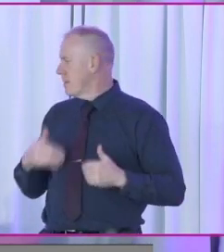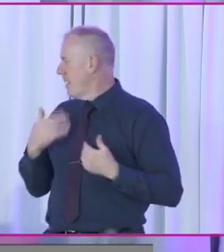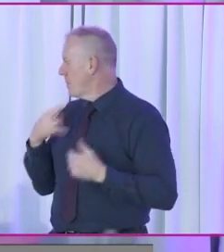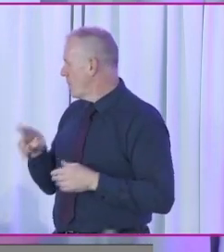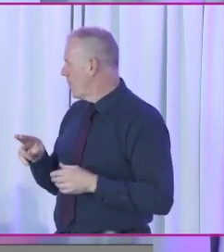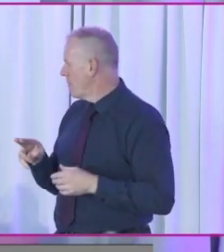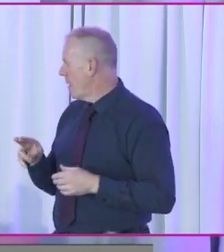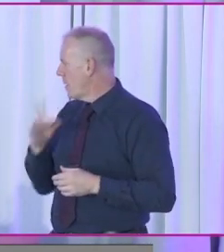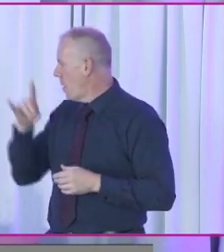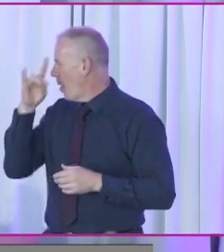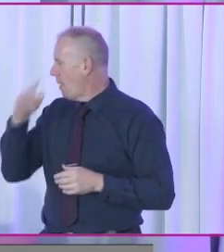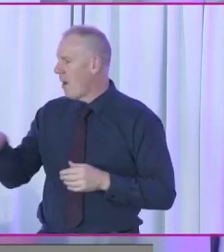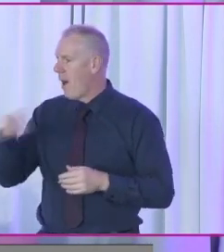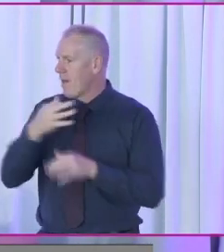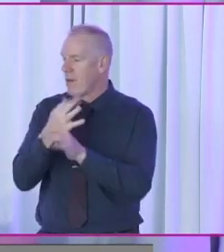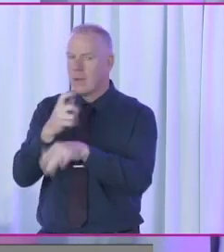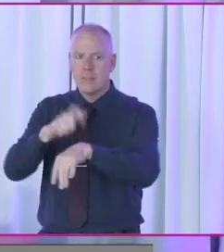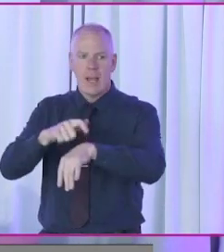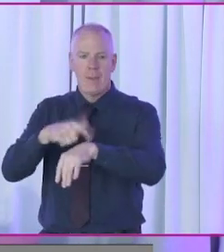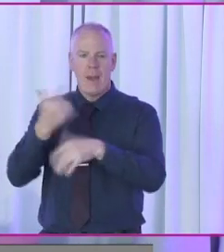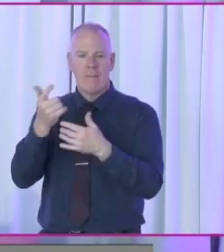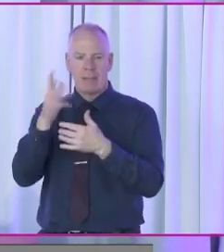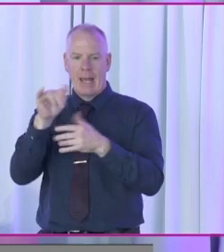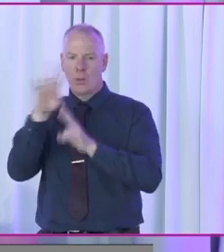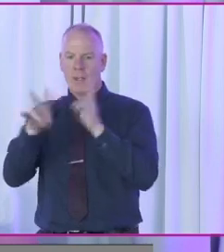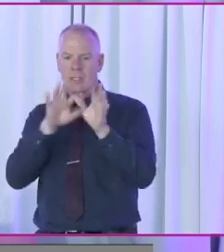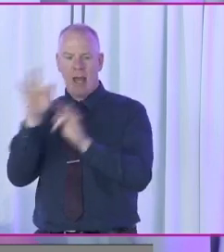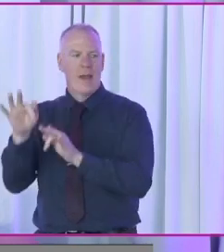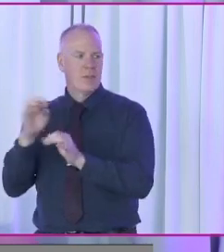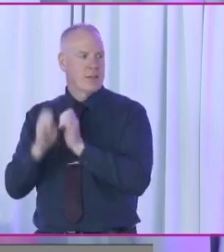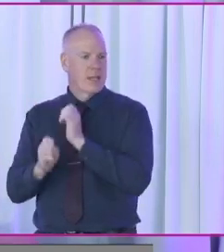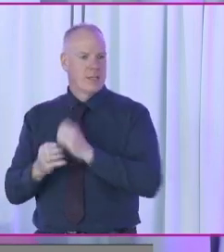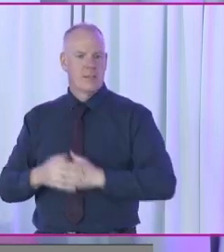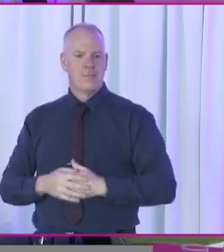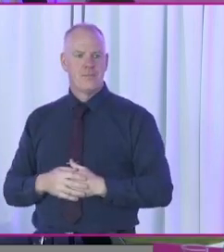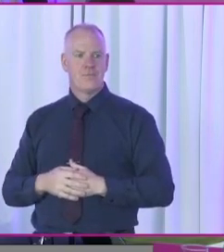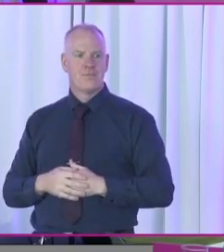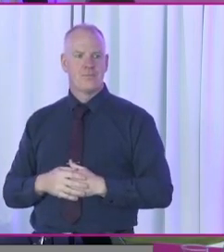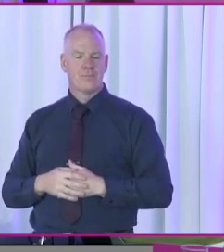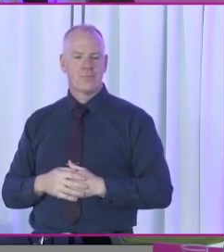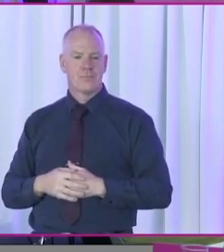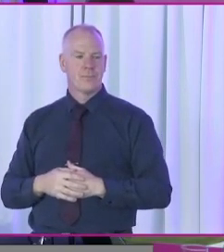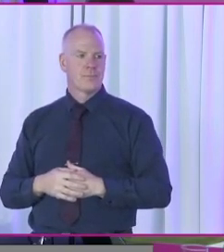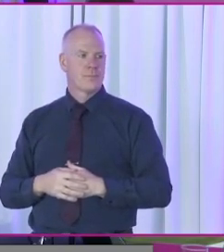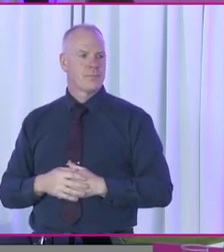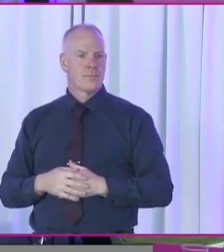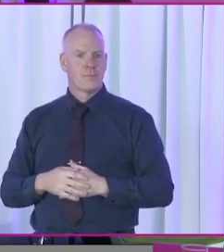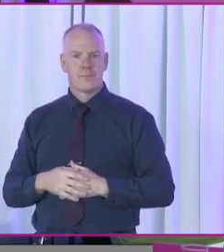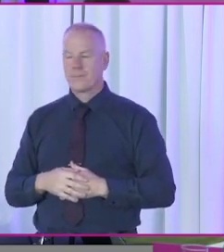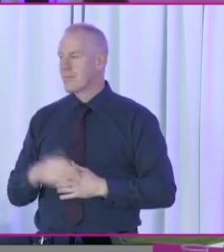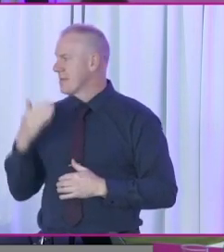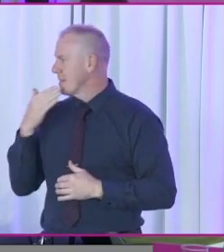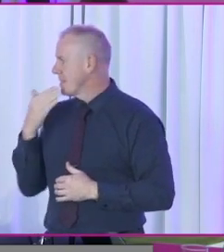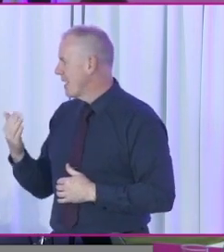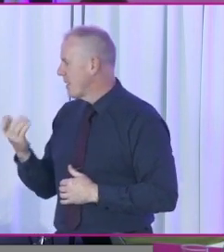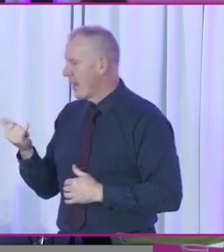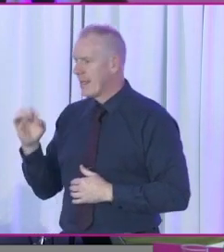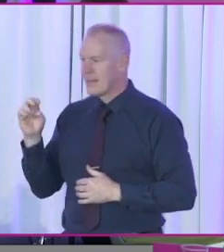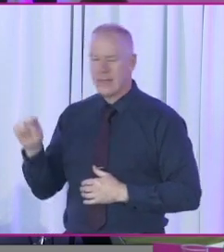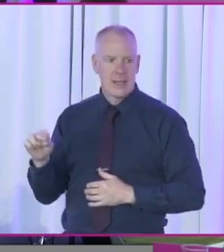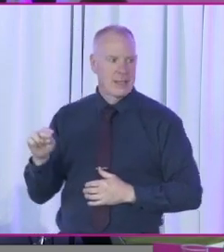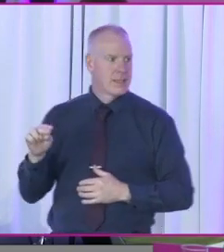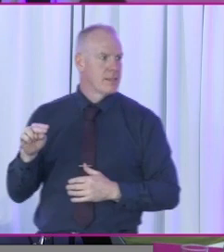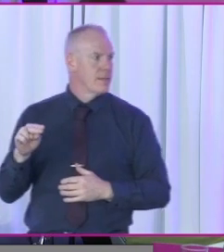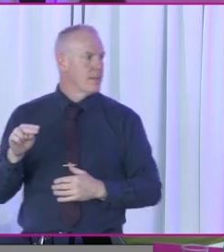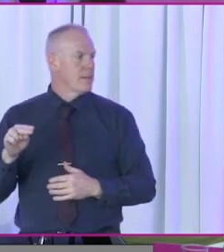hopefully, if everyone keeps to time, there might be some space for questions and answers at the end. Over to you, Christabel. Thanks very much, Aideen. I